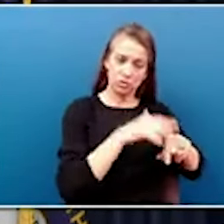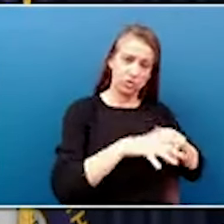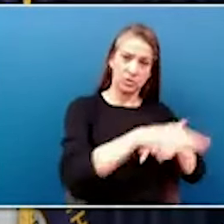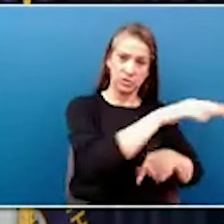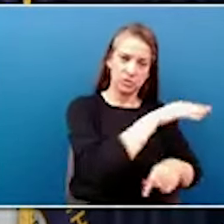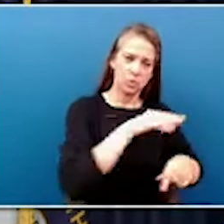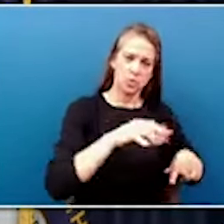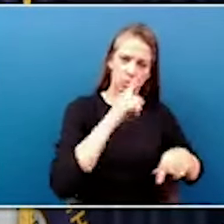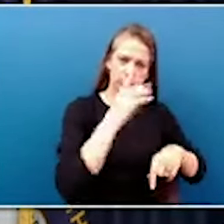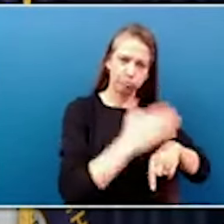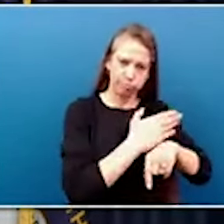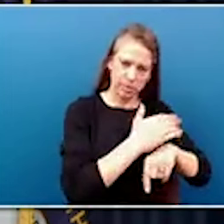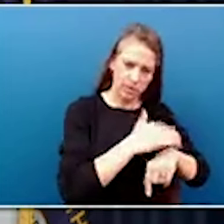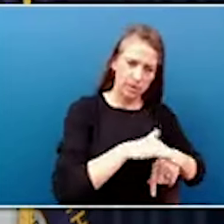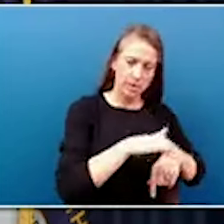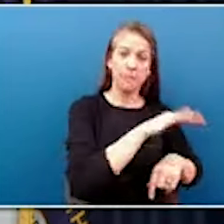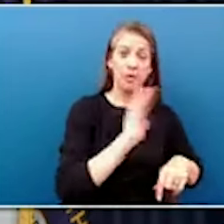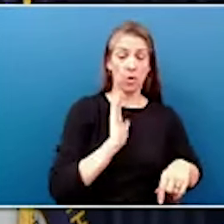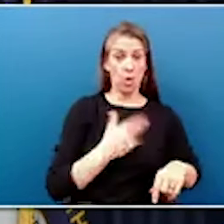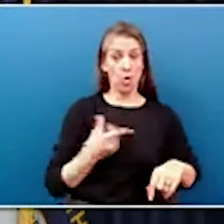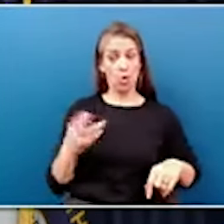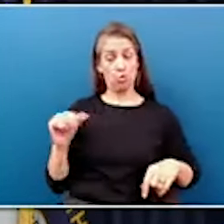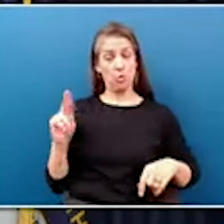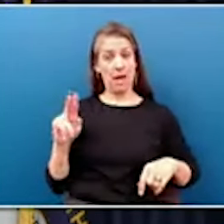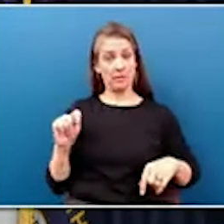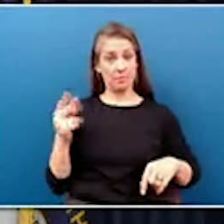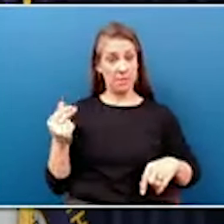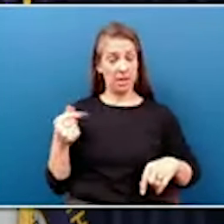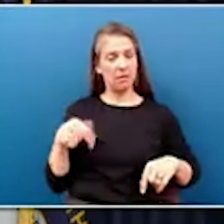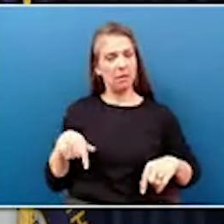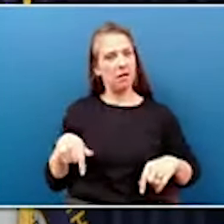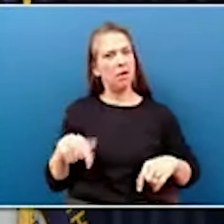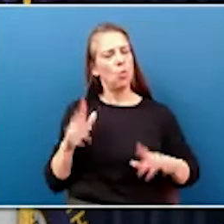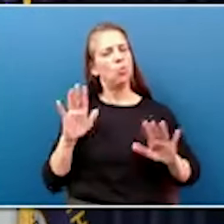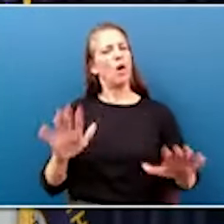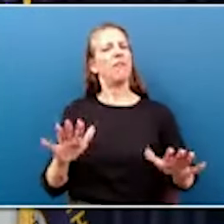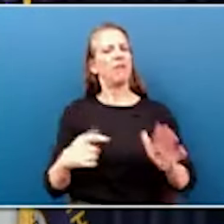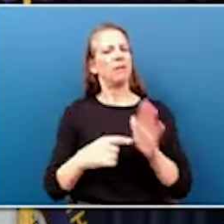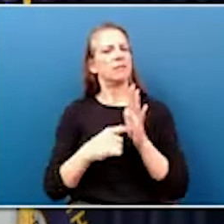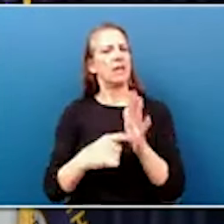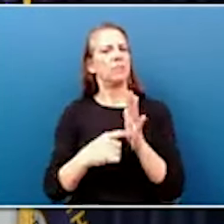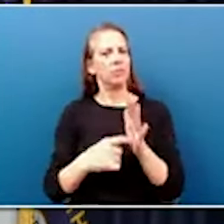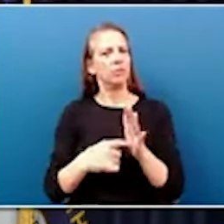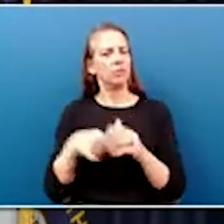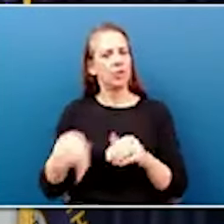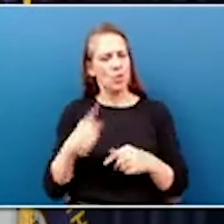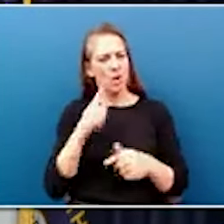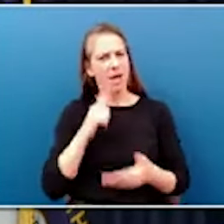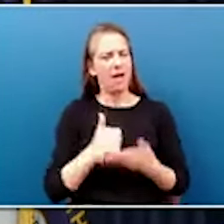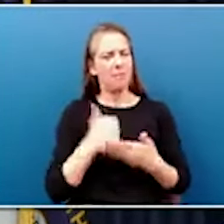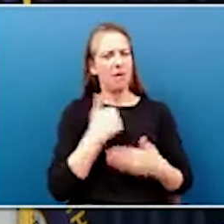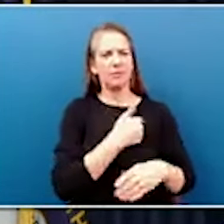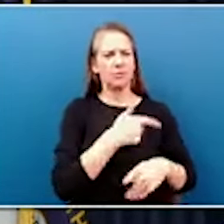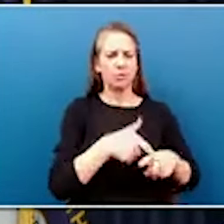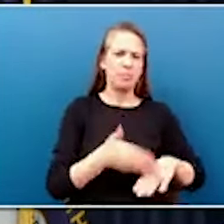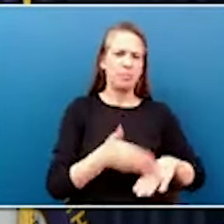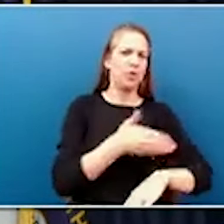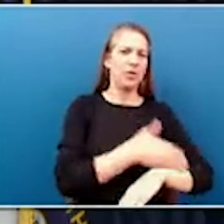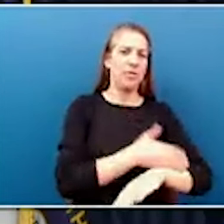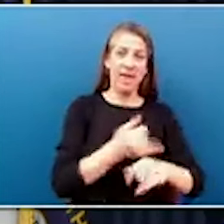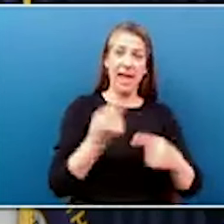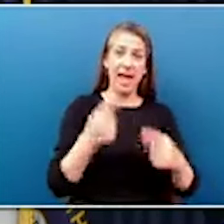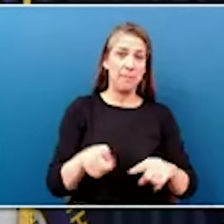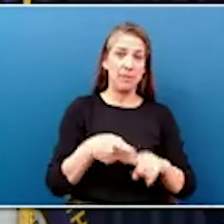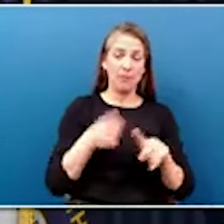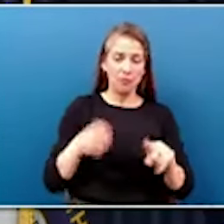Our PIDP grant is an excellent example of a betterment project that came to fruition via public and private